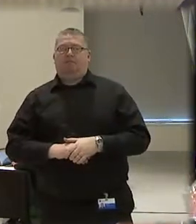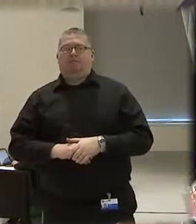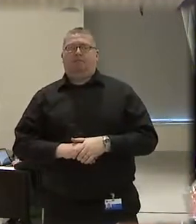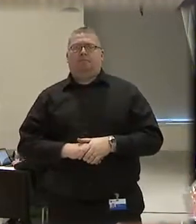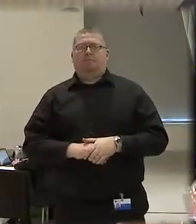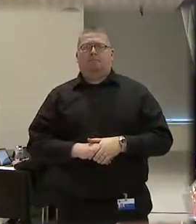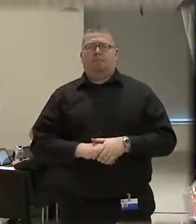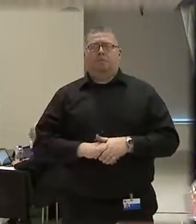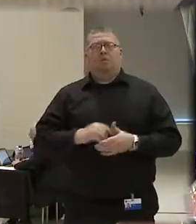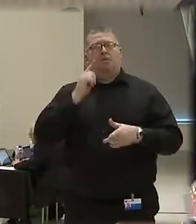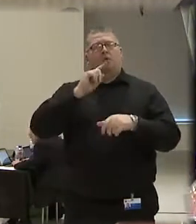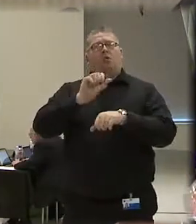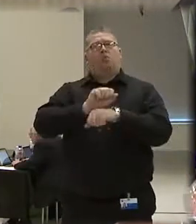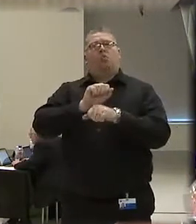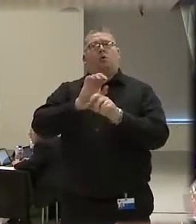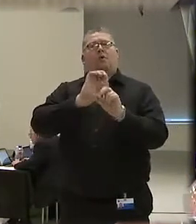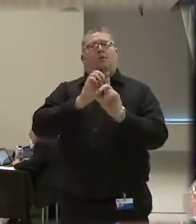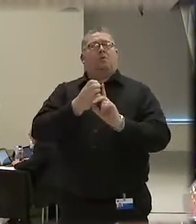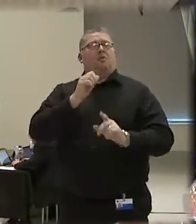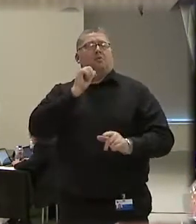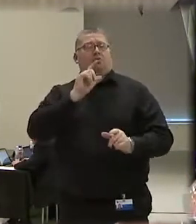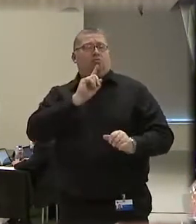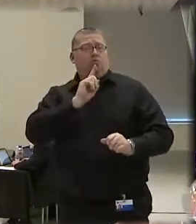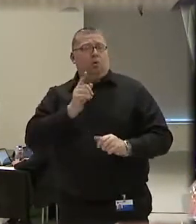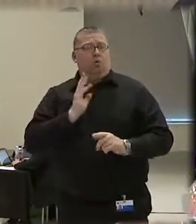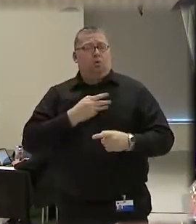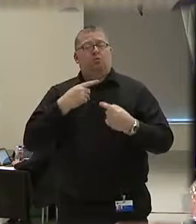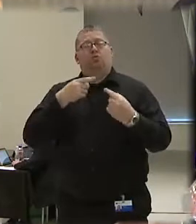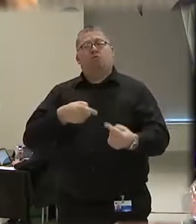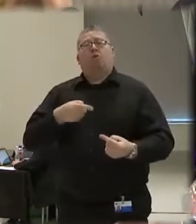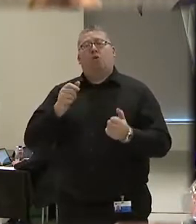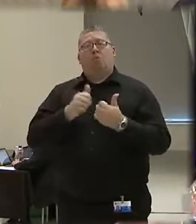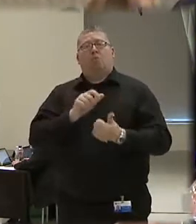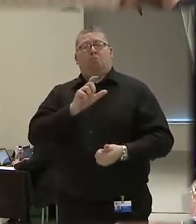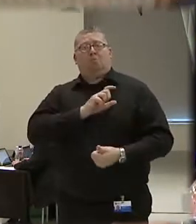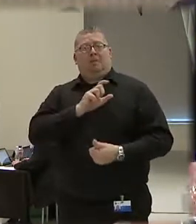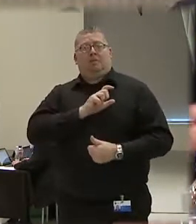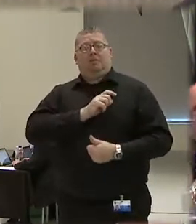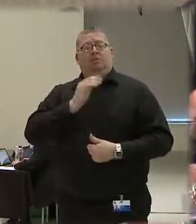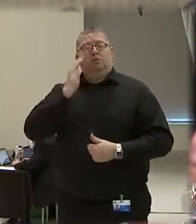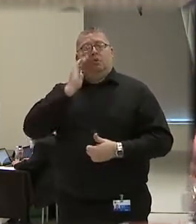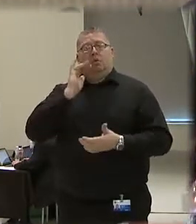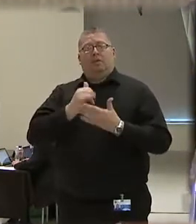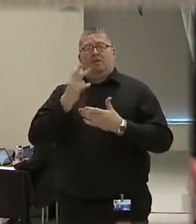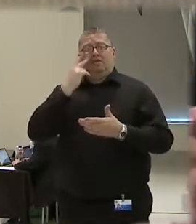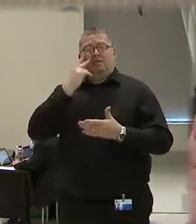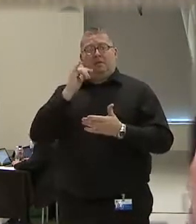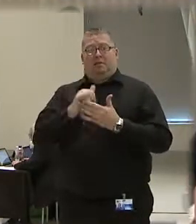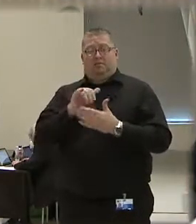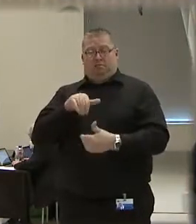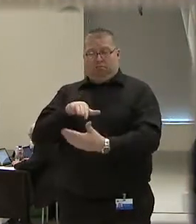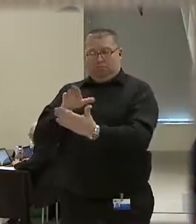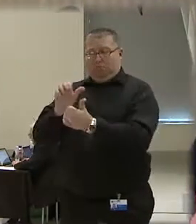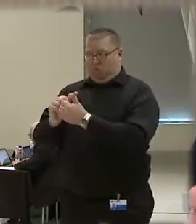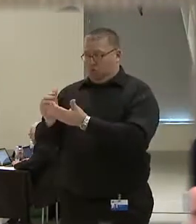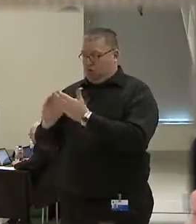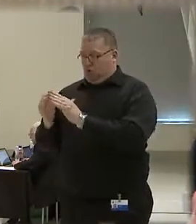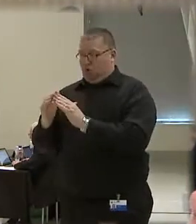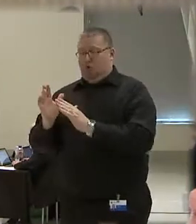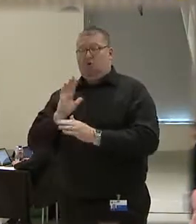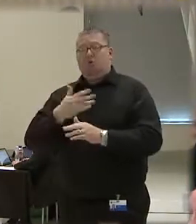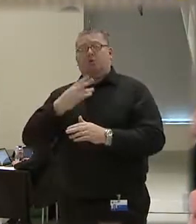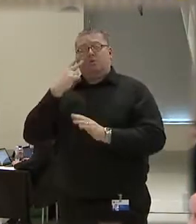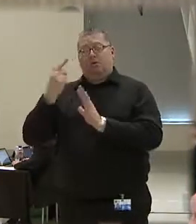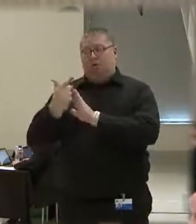Compounding a work environment of uncertainty, we struggled with a policing philosophy that was putting us at odds with the community. Were we